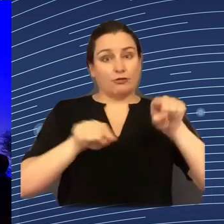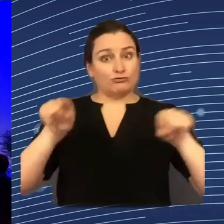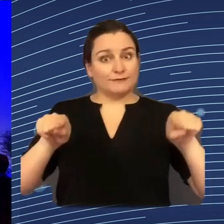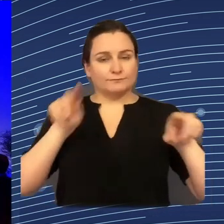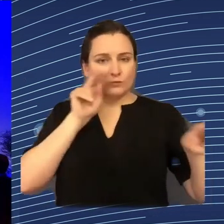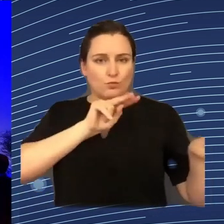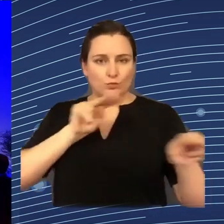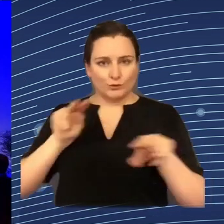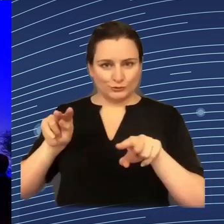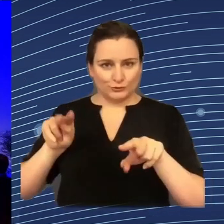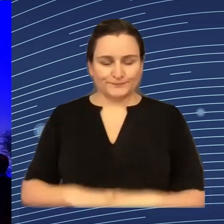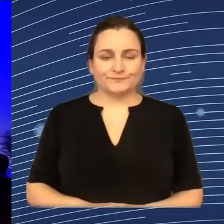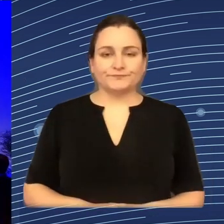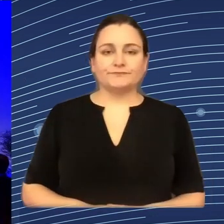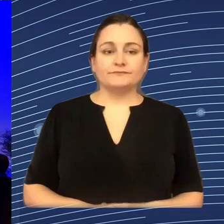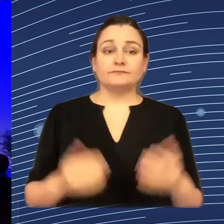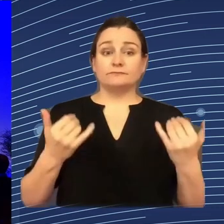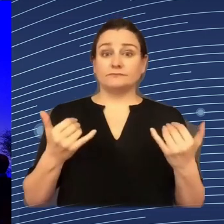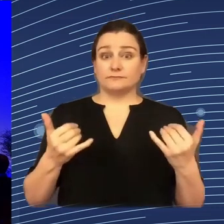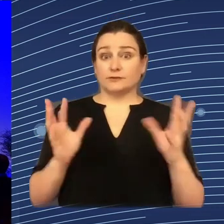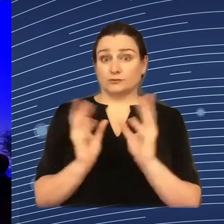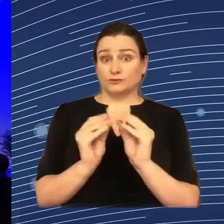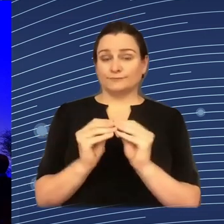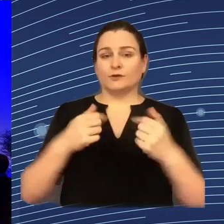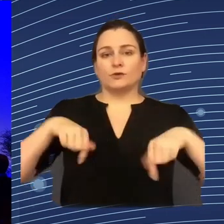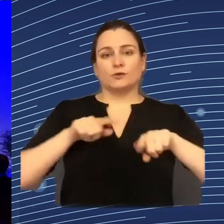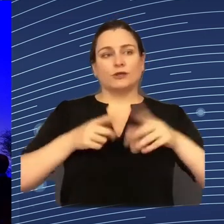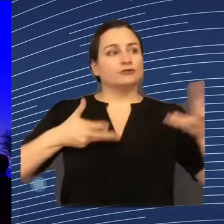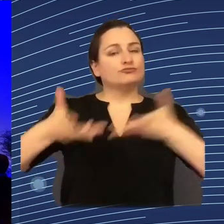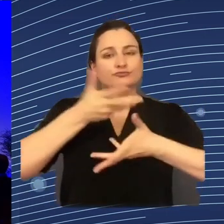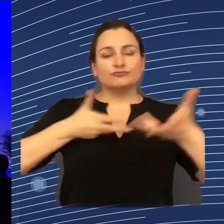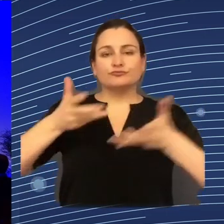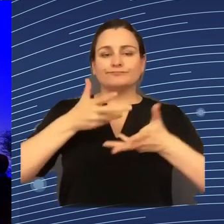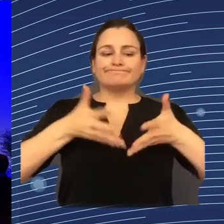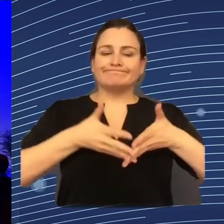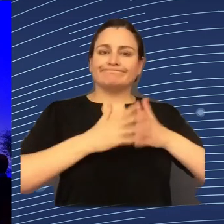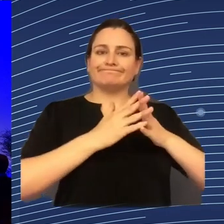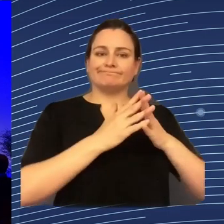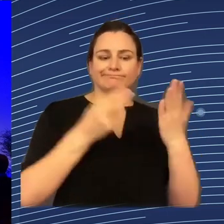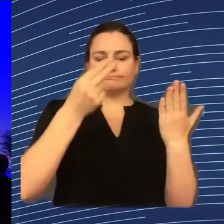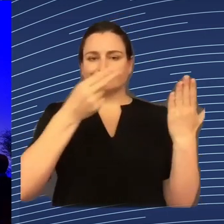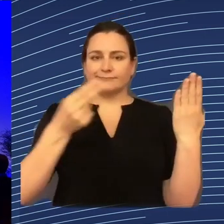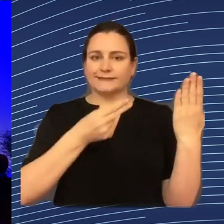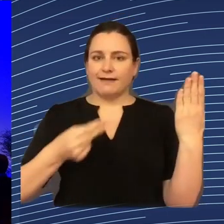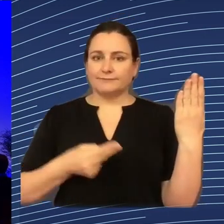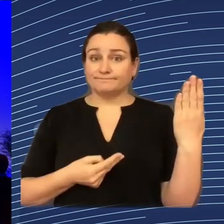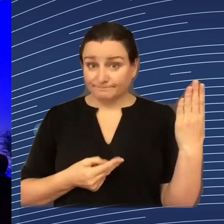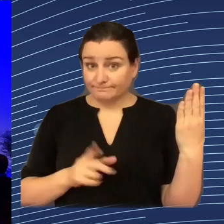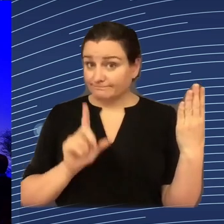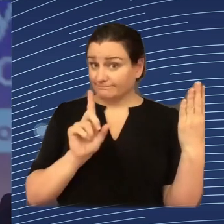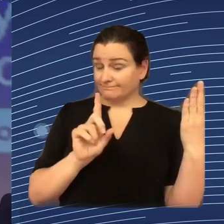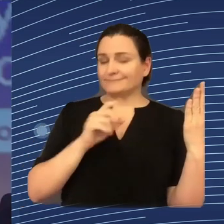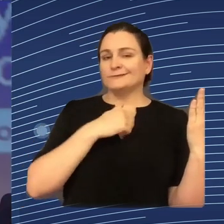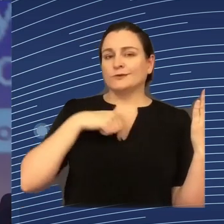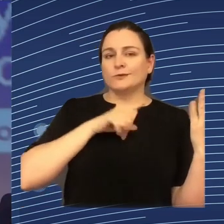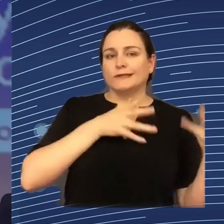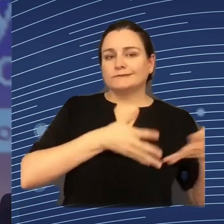is about design. And we will hear in a moment about what that term actually means so that there is no misunderstanding and